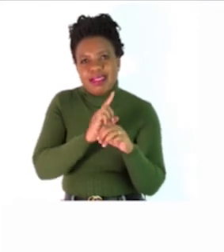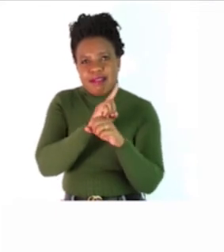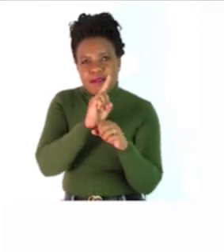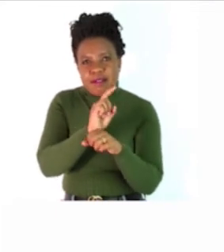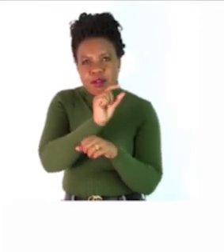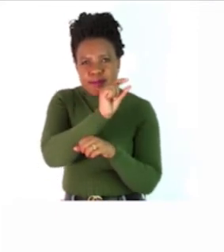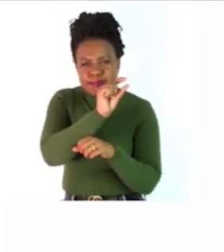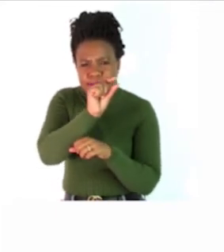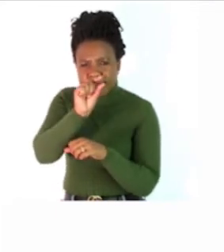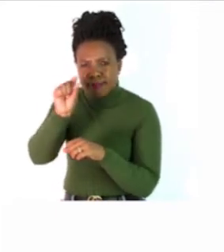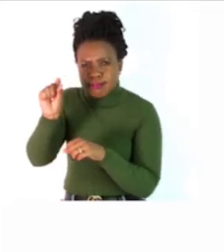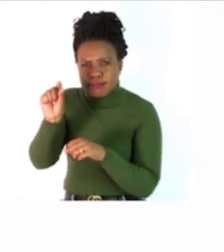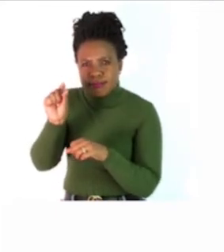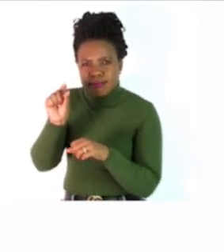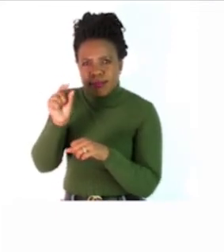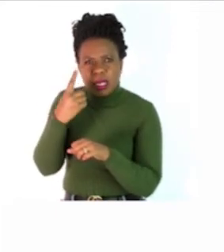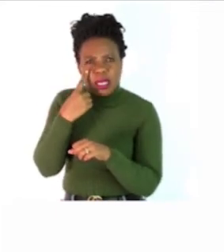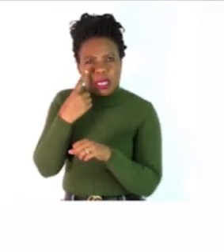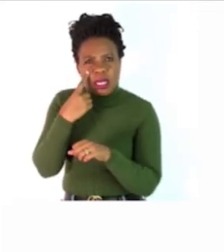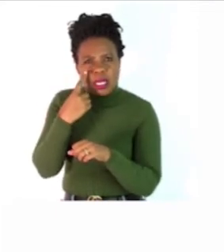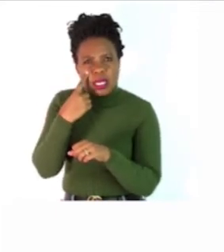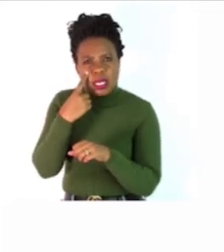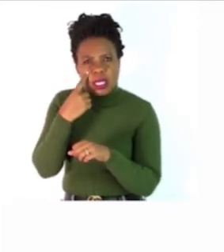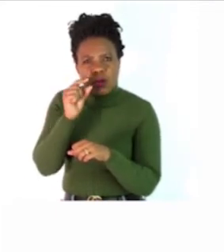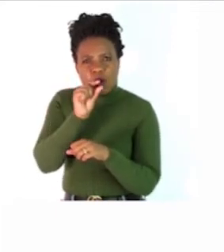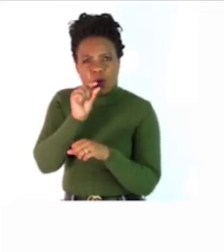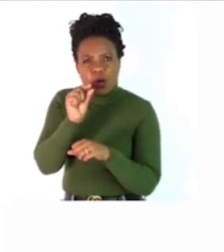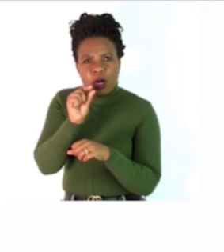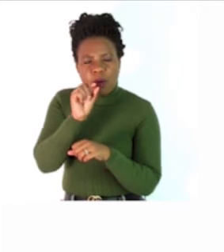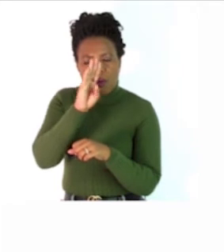i am seeing the word boys the noun boys